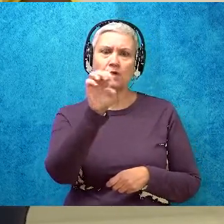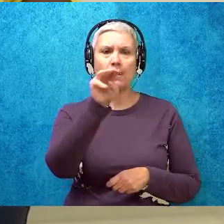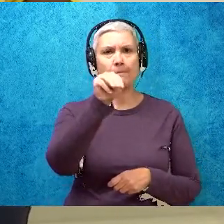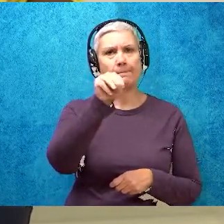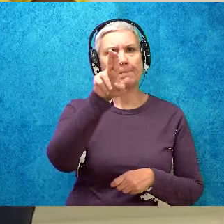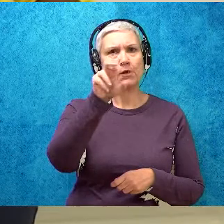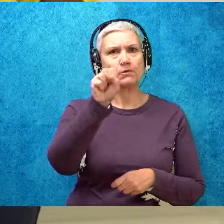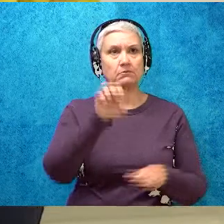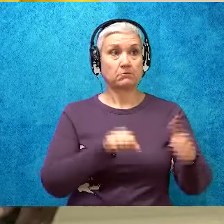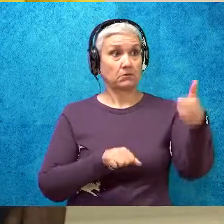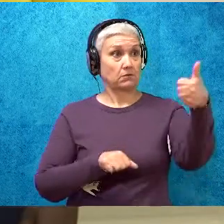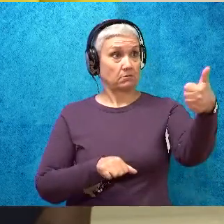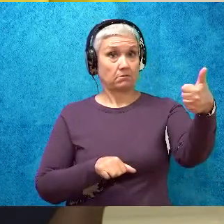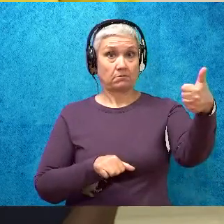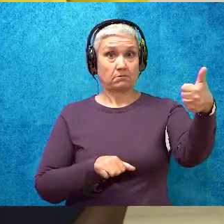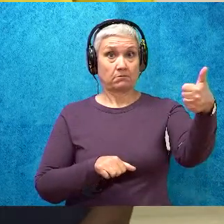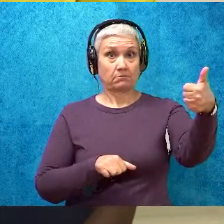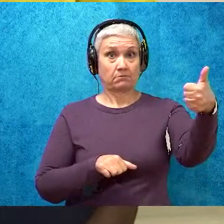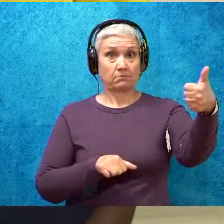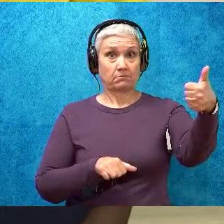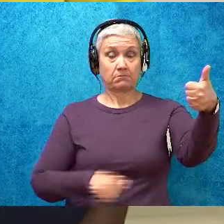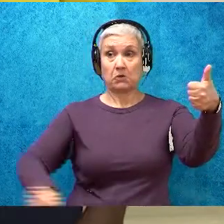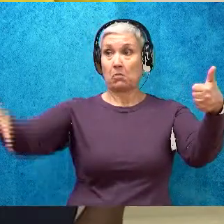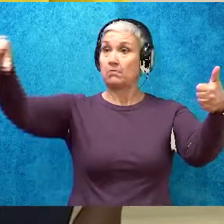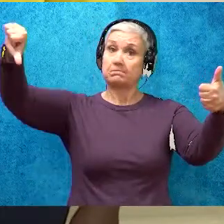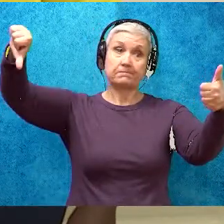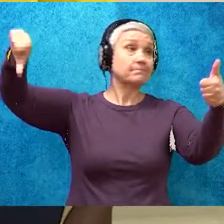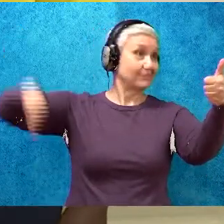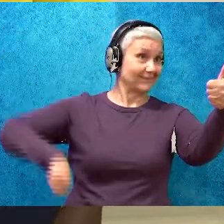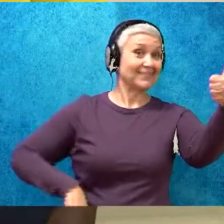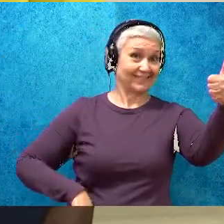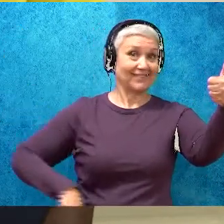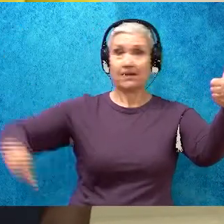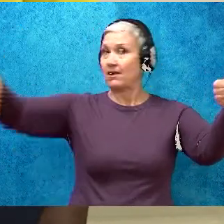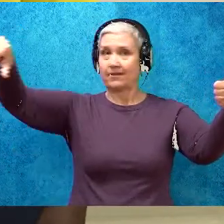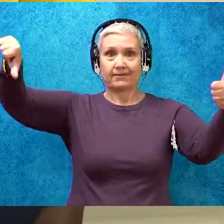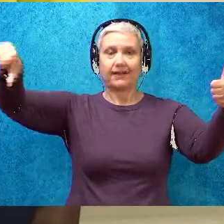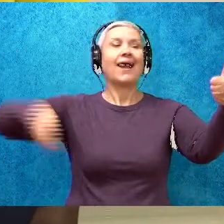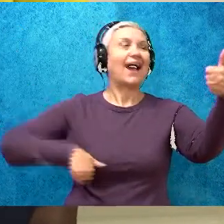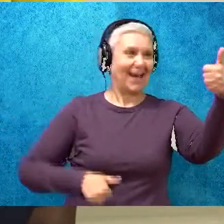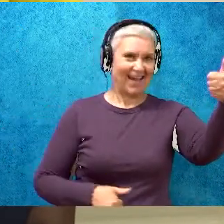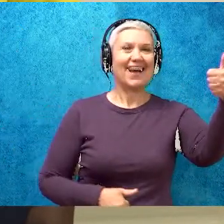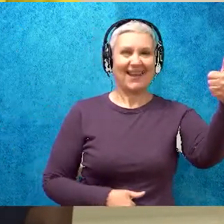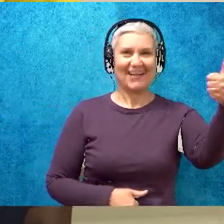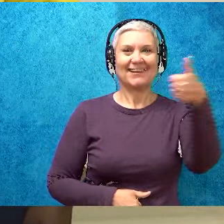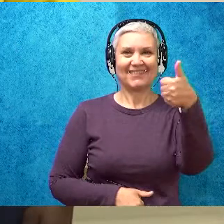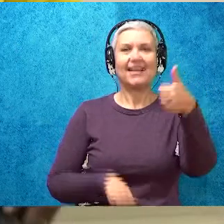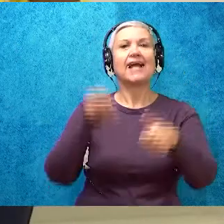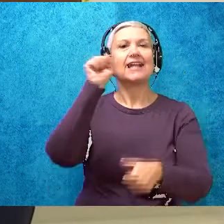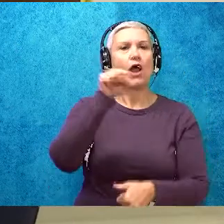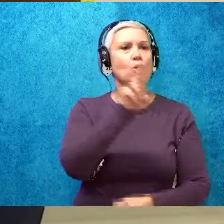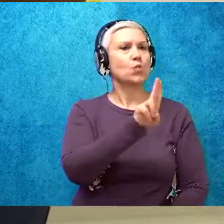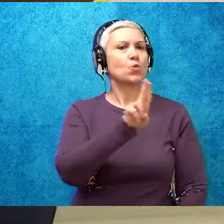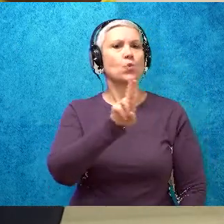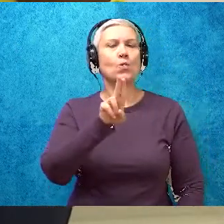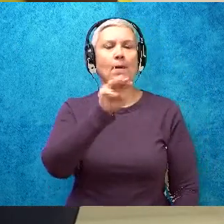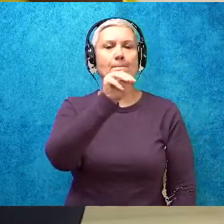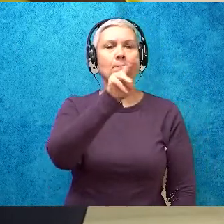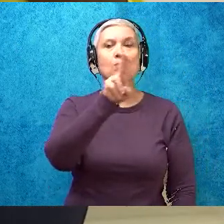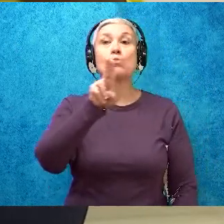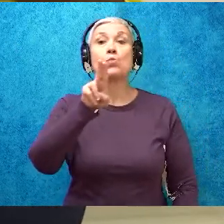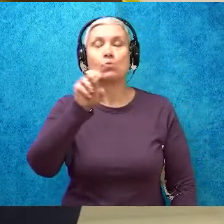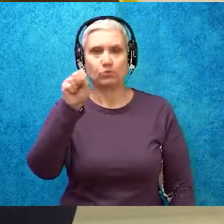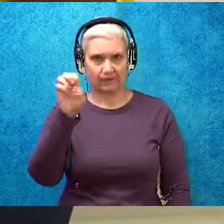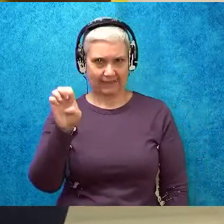Thumbs up. I'm going to give muse a thumbs up because I can hear the long U in muse. Awesome. Awesome.